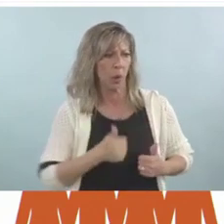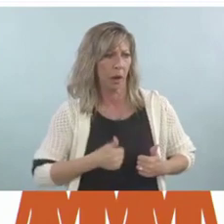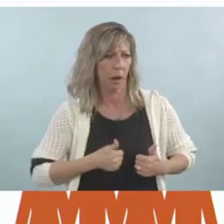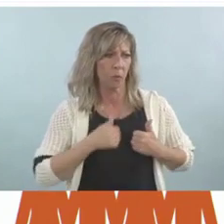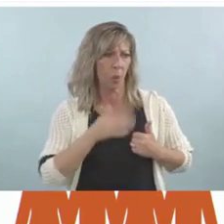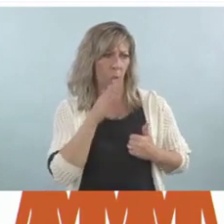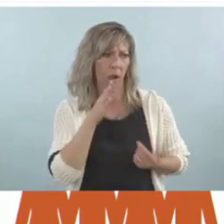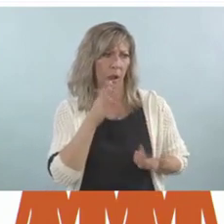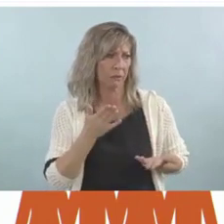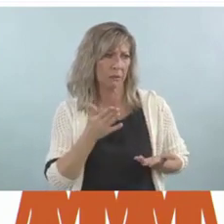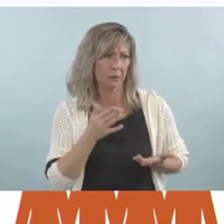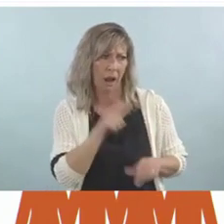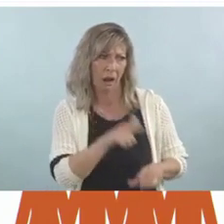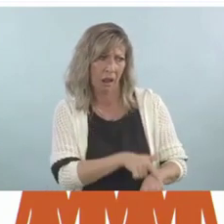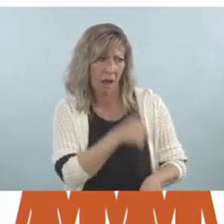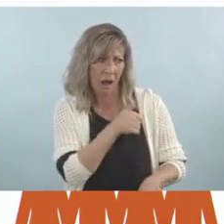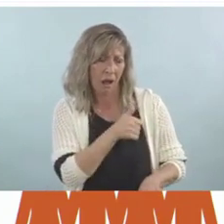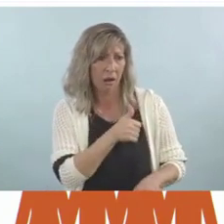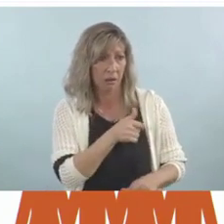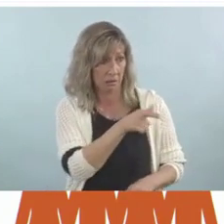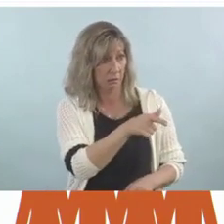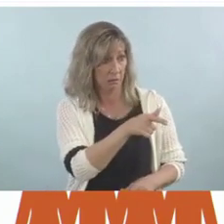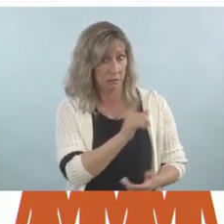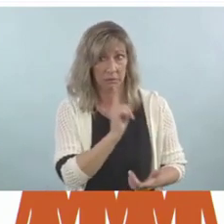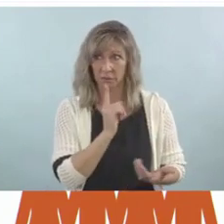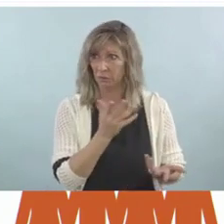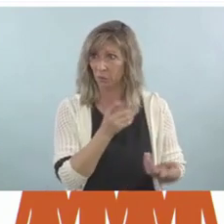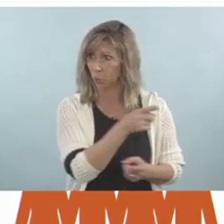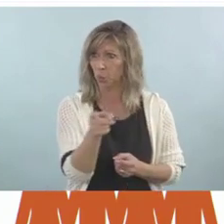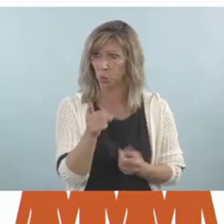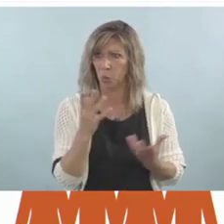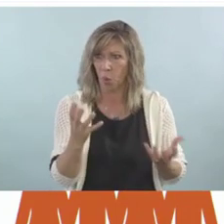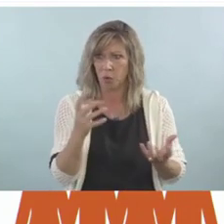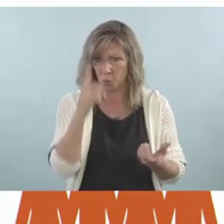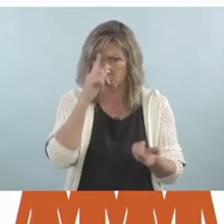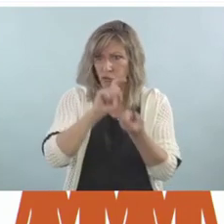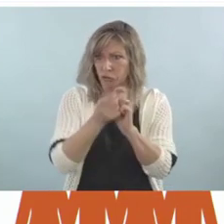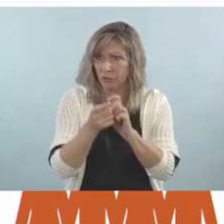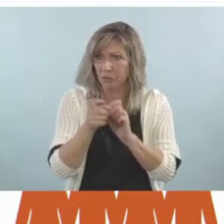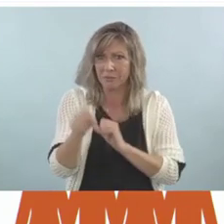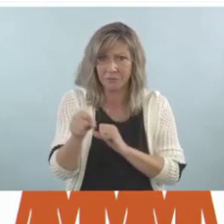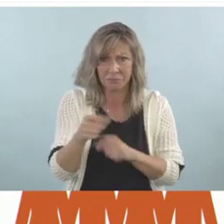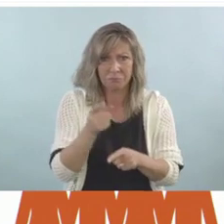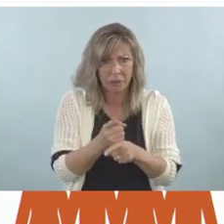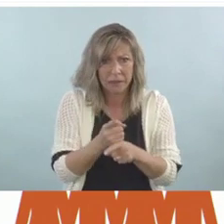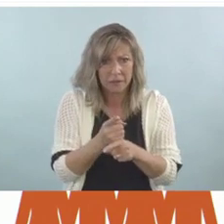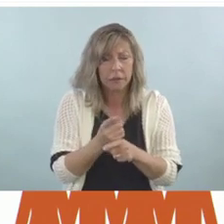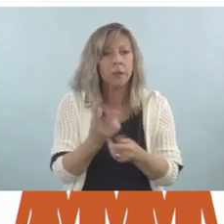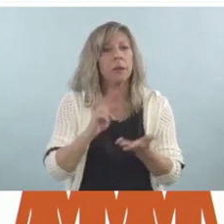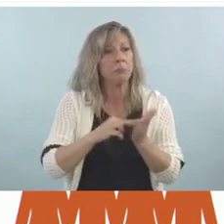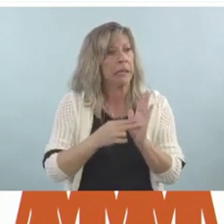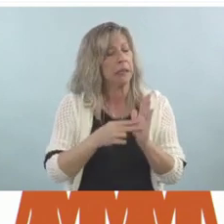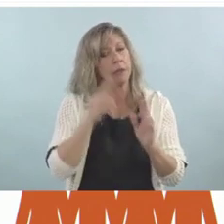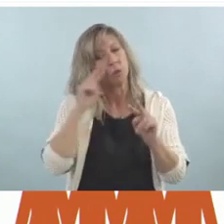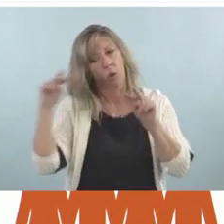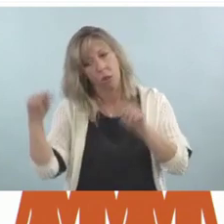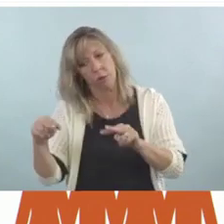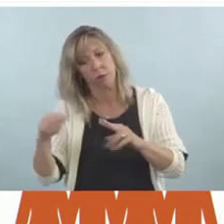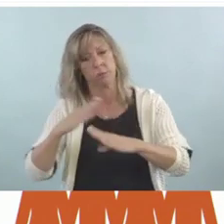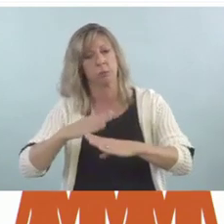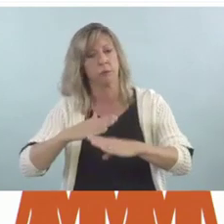Of course we would. We would all want to change that. That goes back to the core of preventative medicine. Can we change